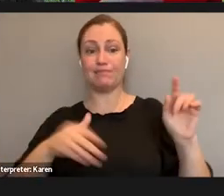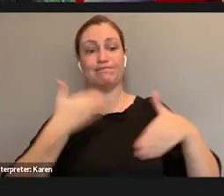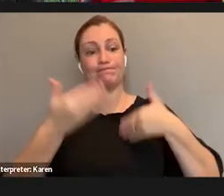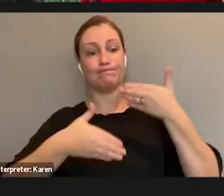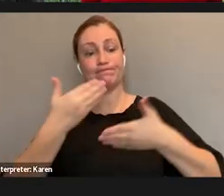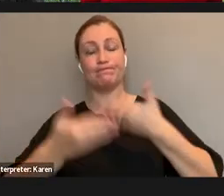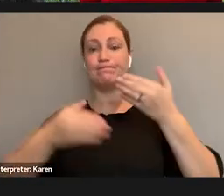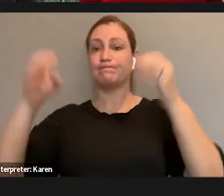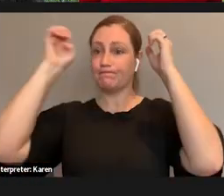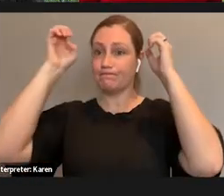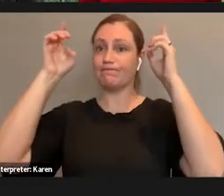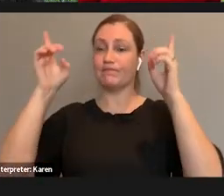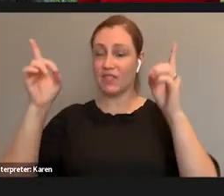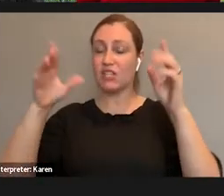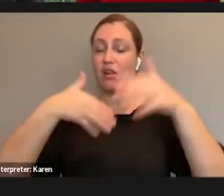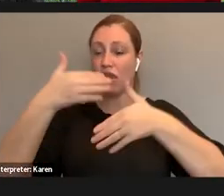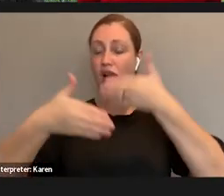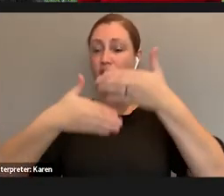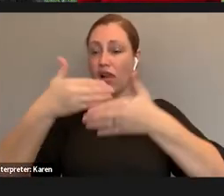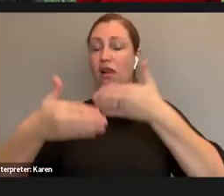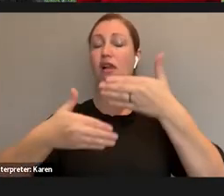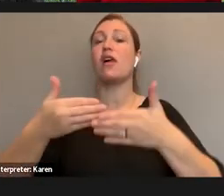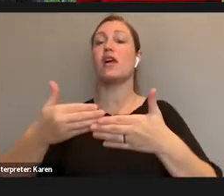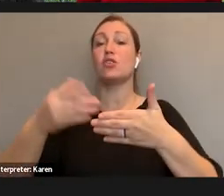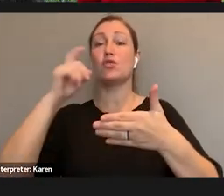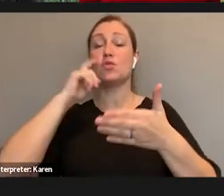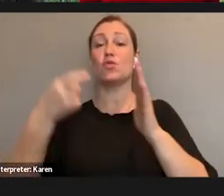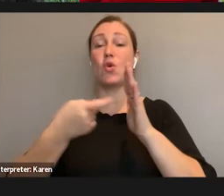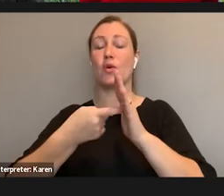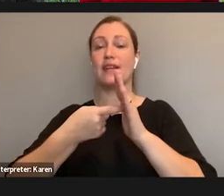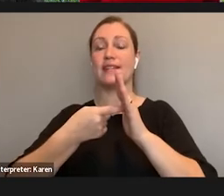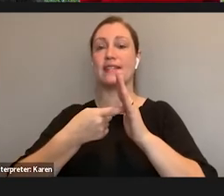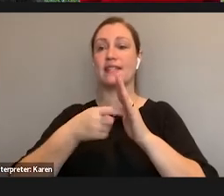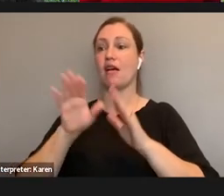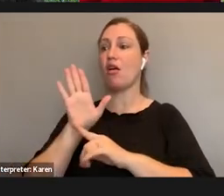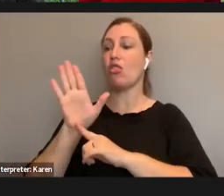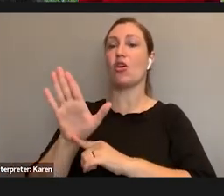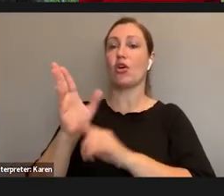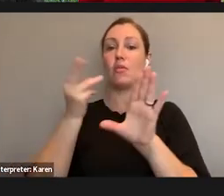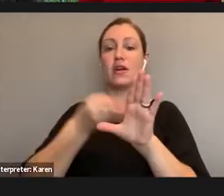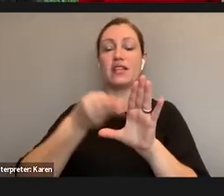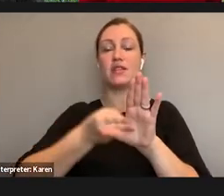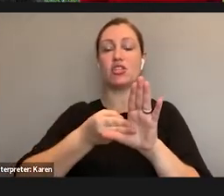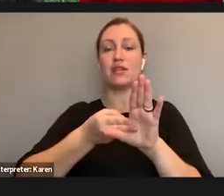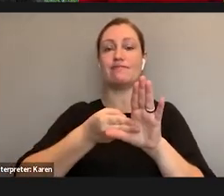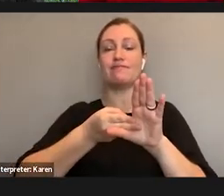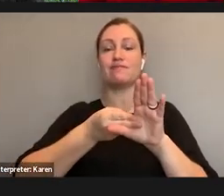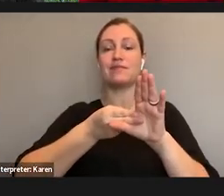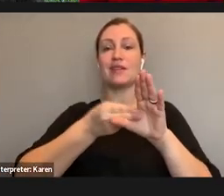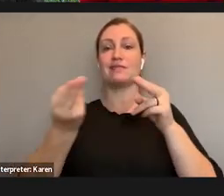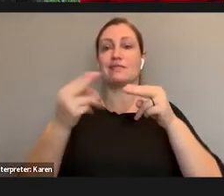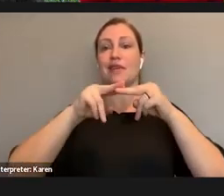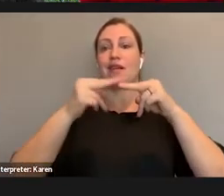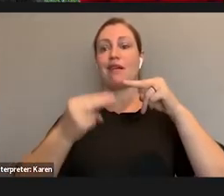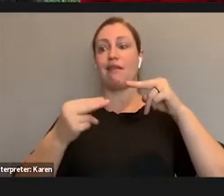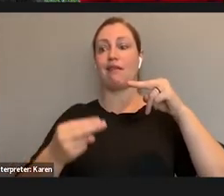system, you notice significant drop offs in their participation. By the time you get to surveying